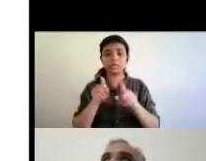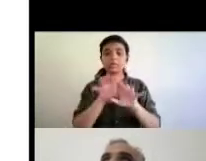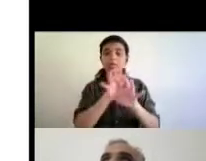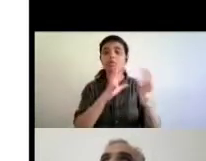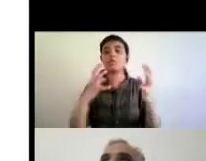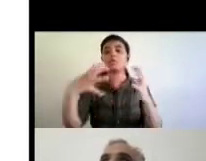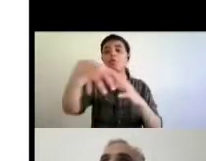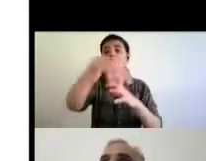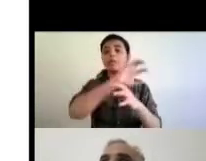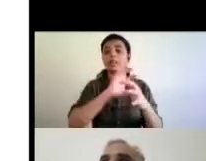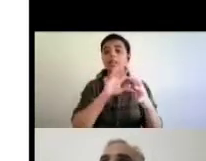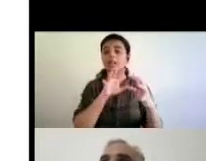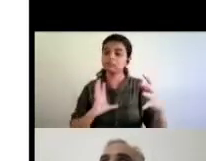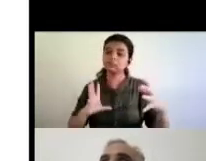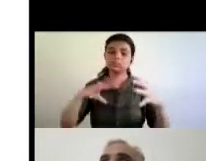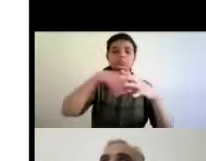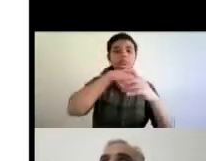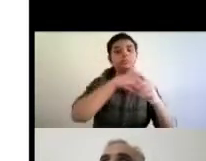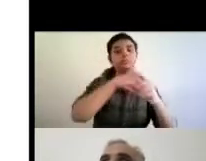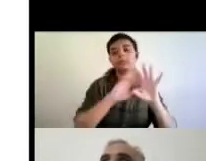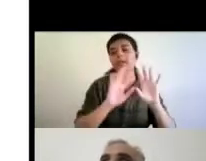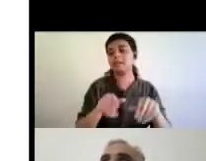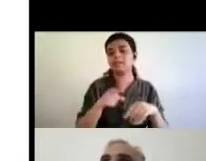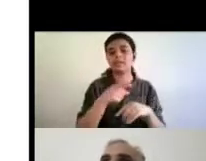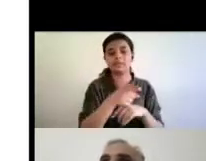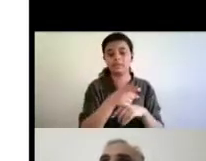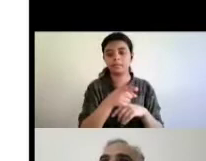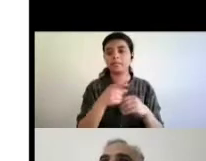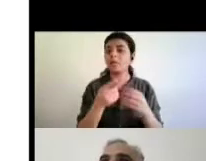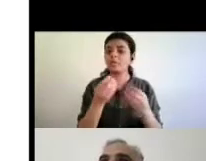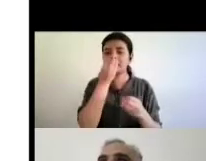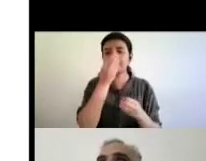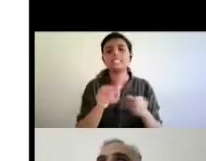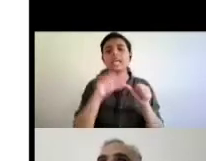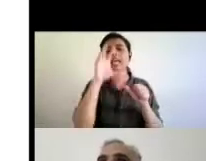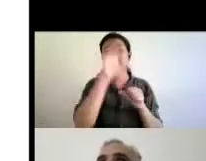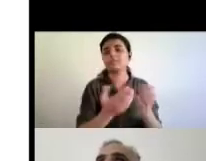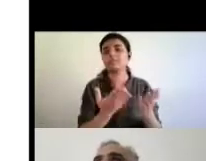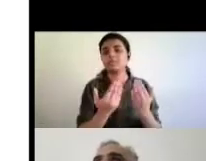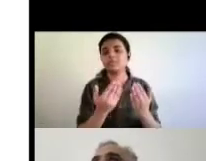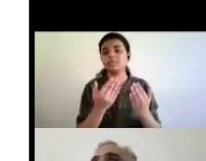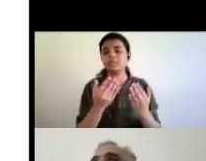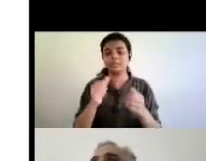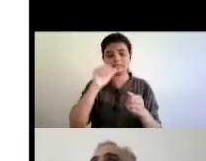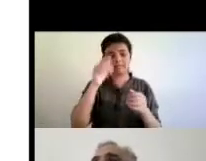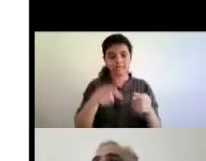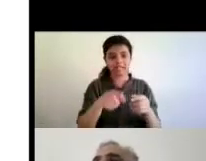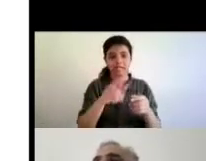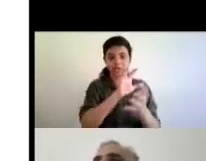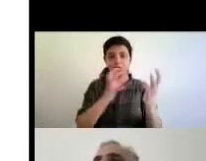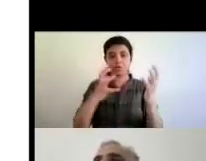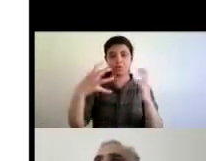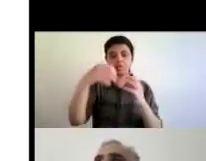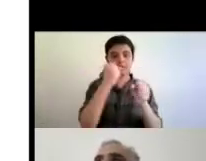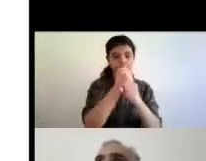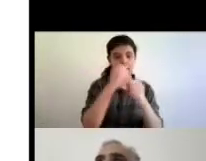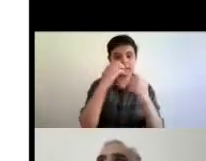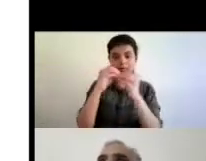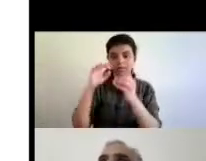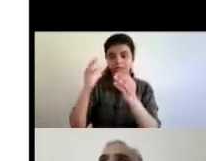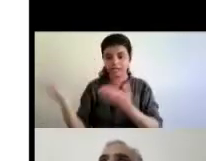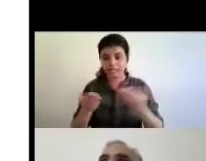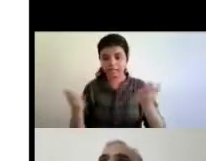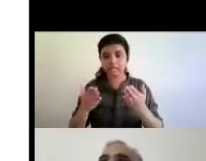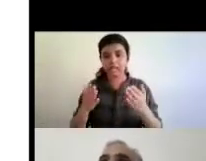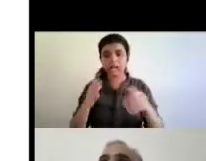catalogue and i can actually get access to get onto this catalogue and uh and request any of the